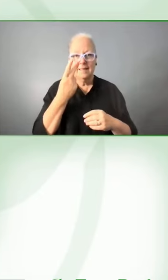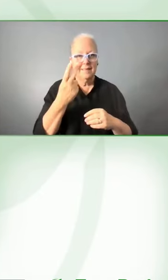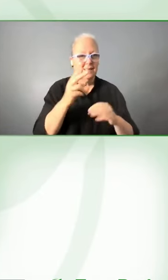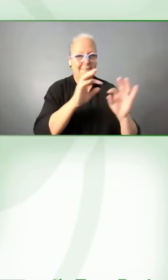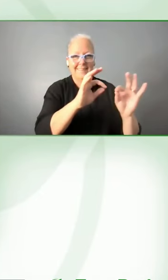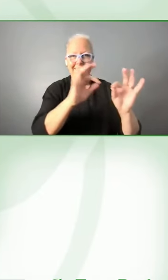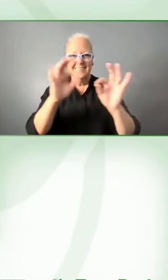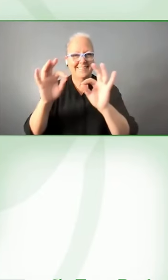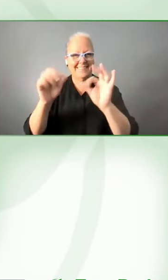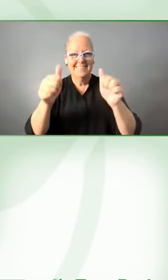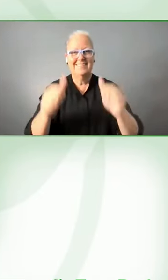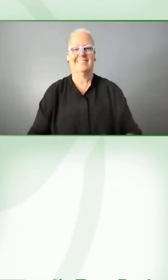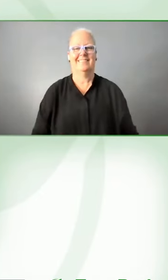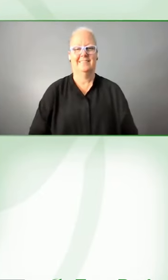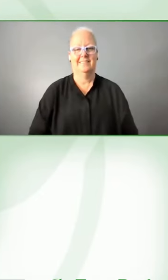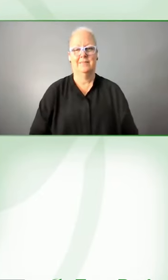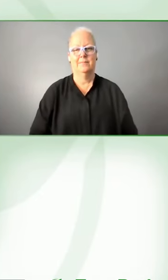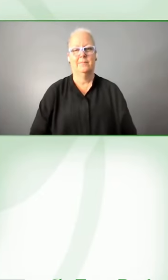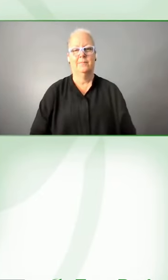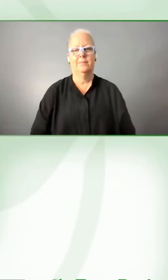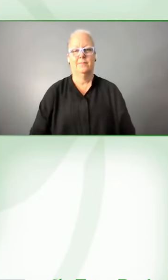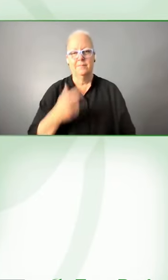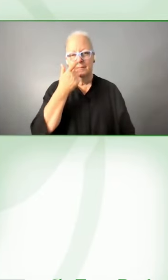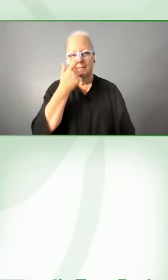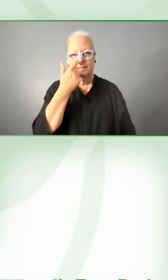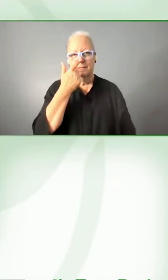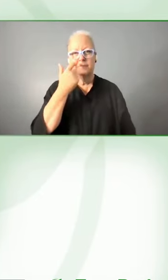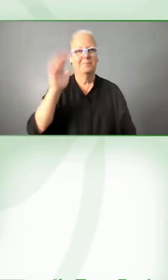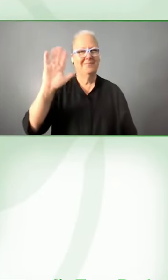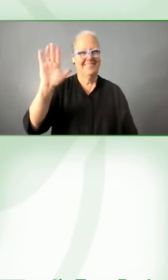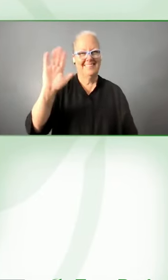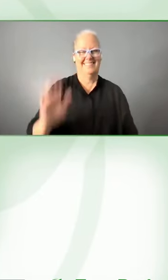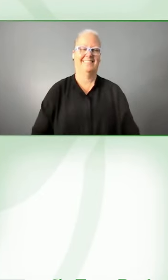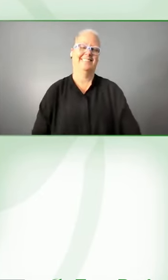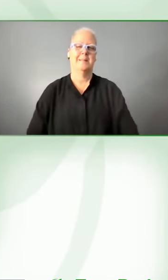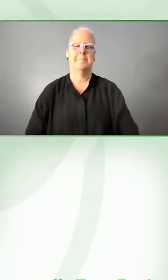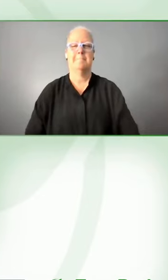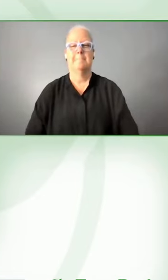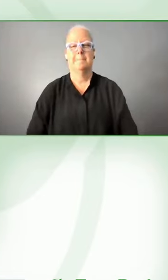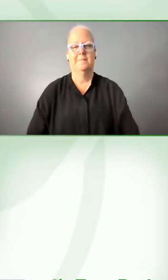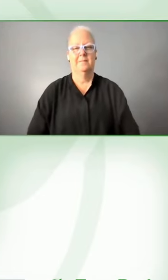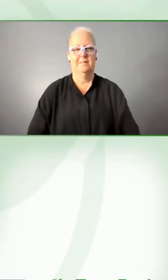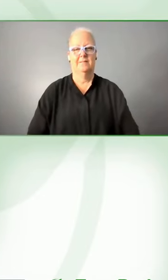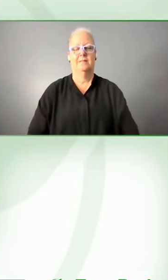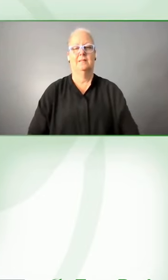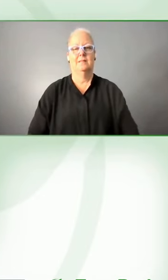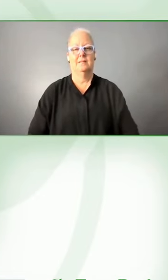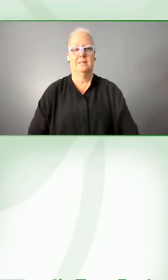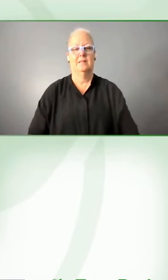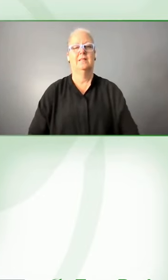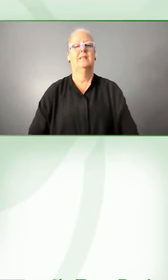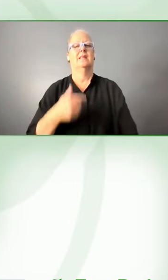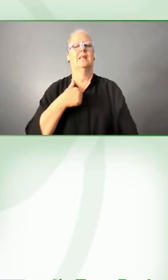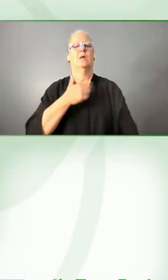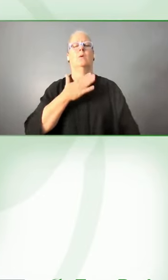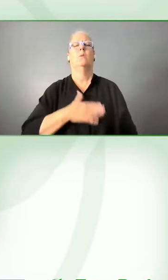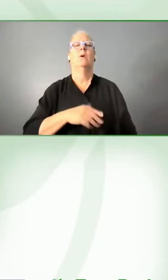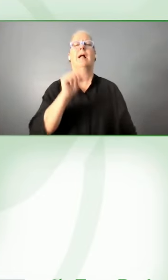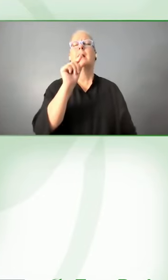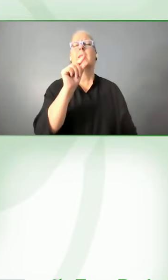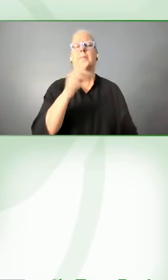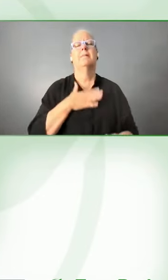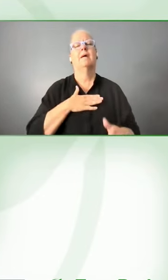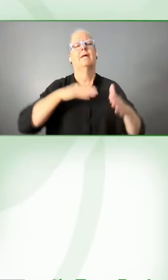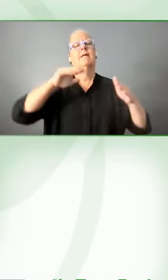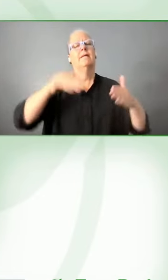hi hello and we are I'm just going to give a bit of an introduction about some of the things we're doing in the UK